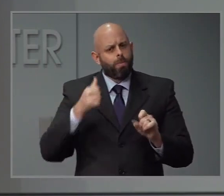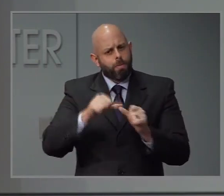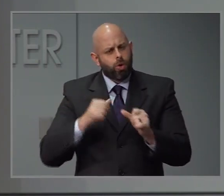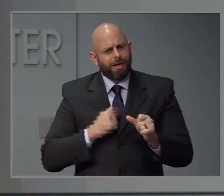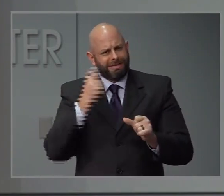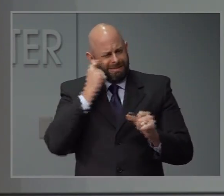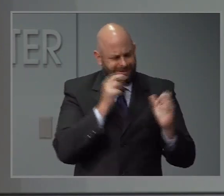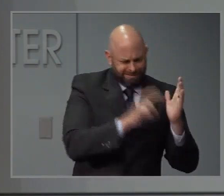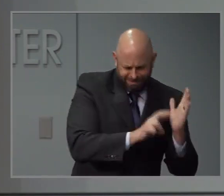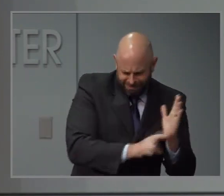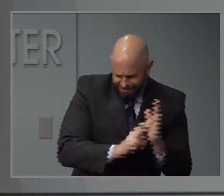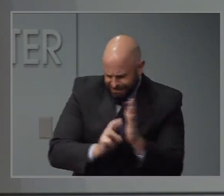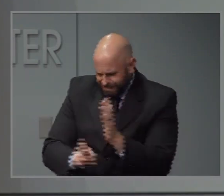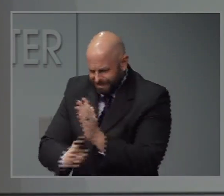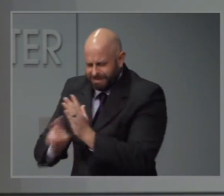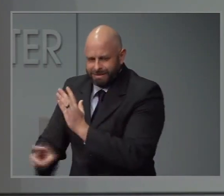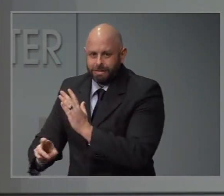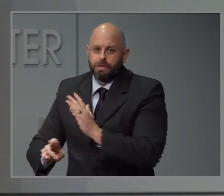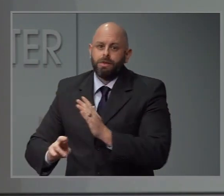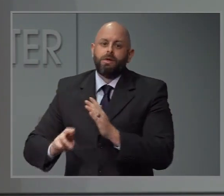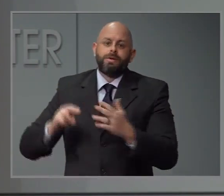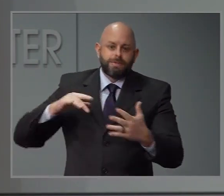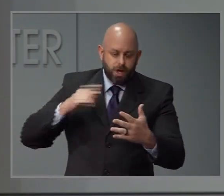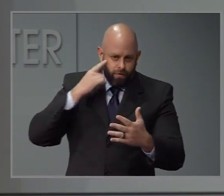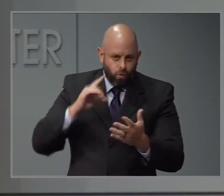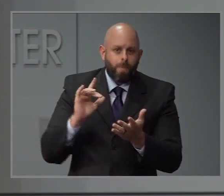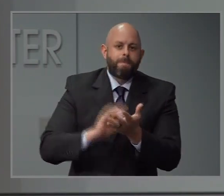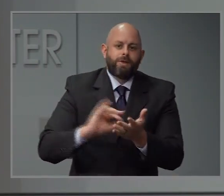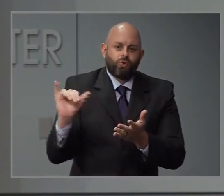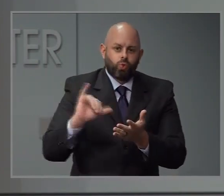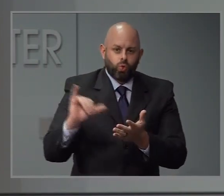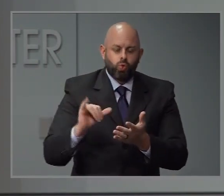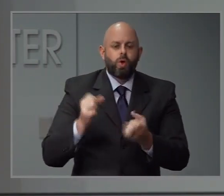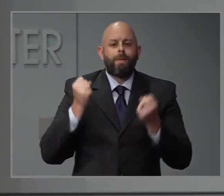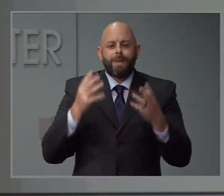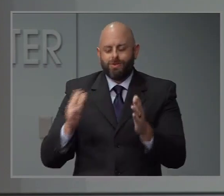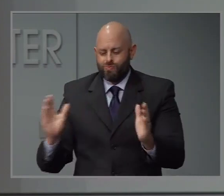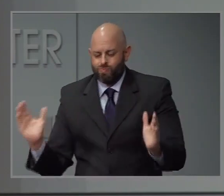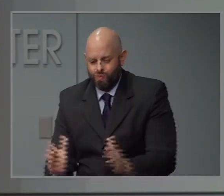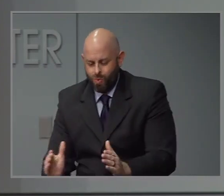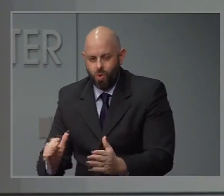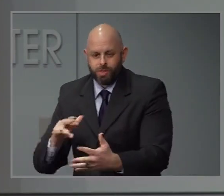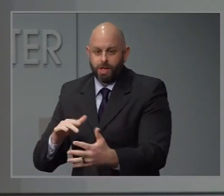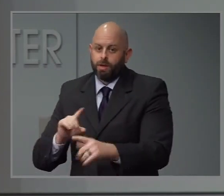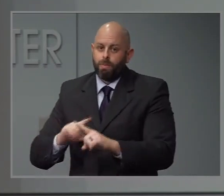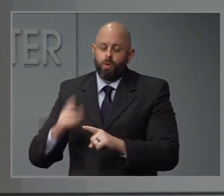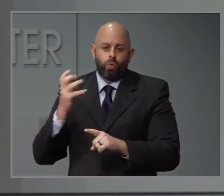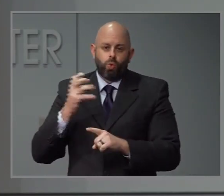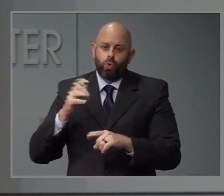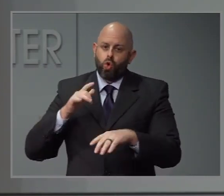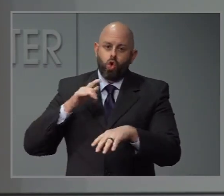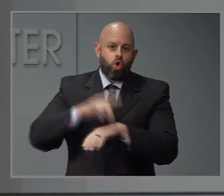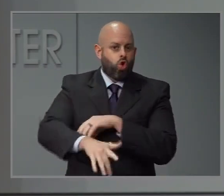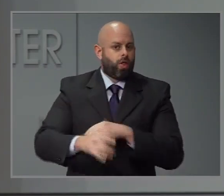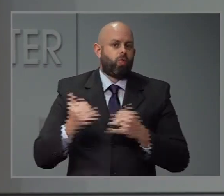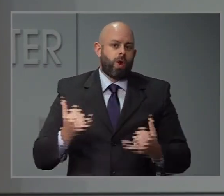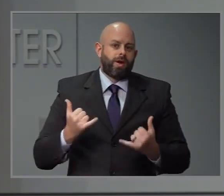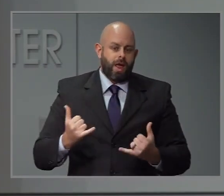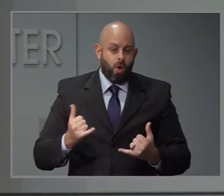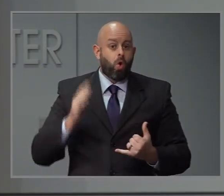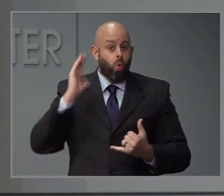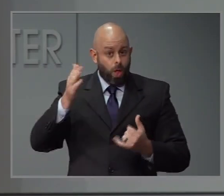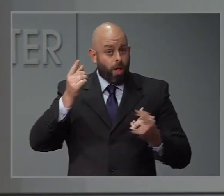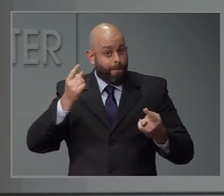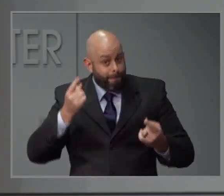seen some positive, very small studies for certain types of medication, but we're still at the very early part of knowing is there going to be a